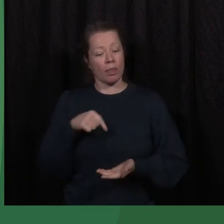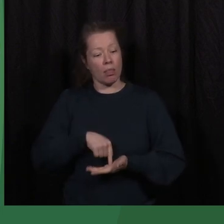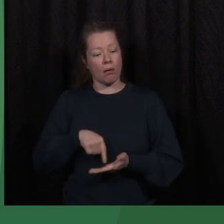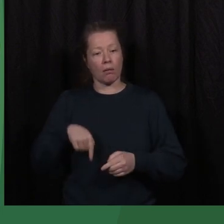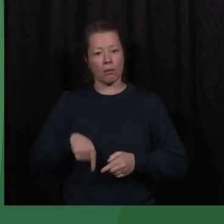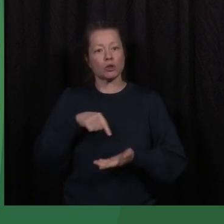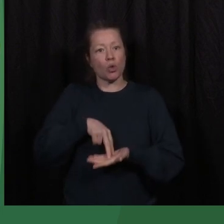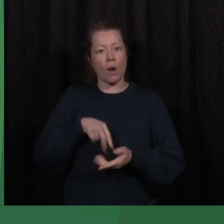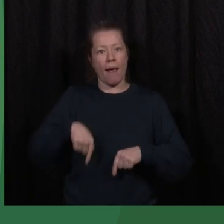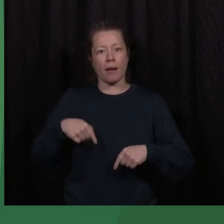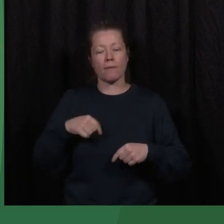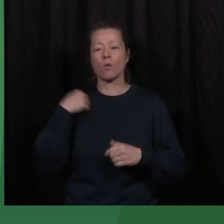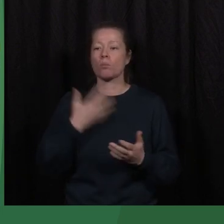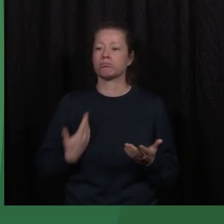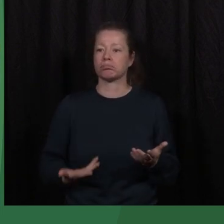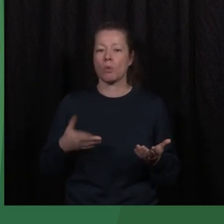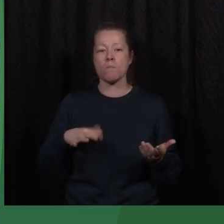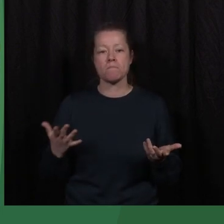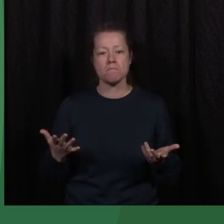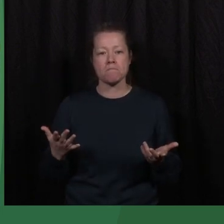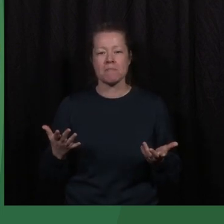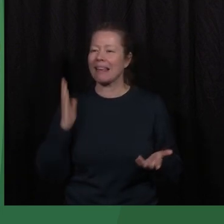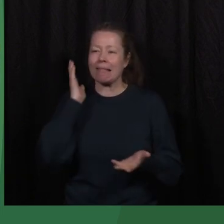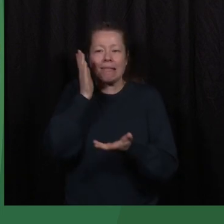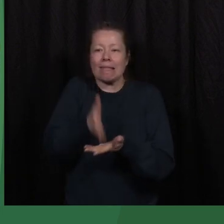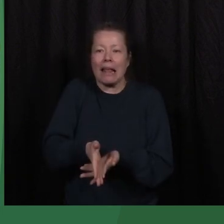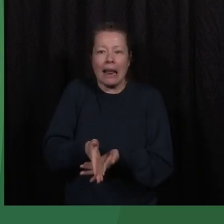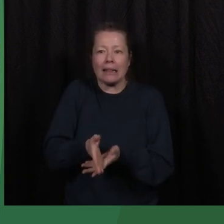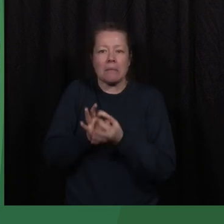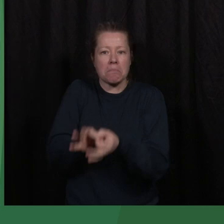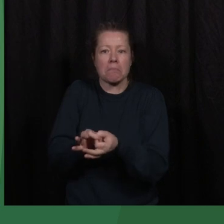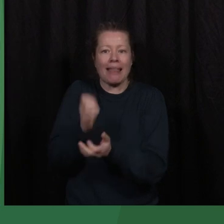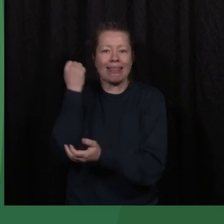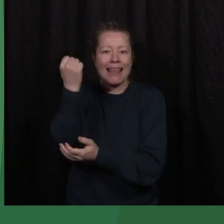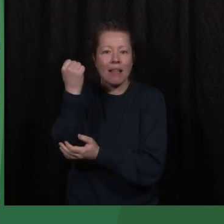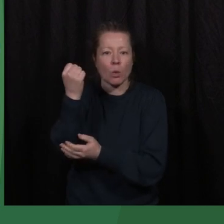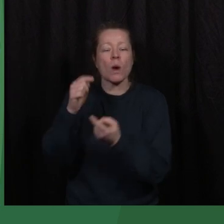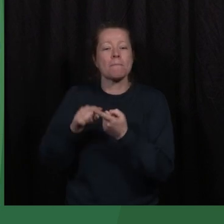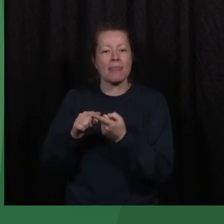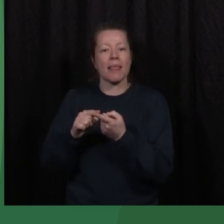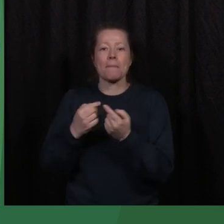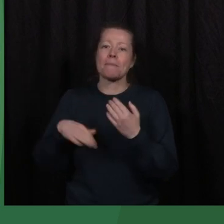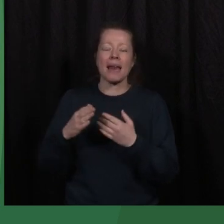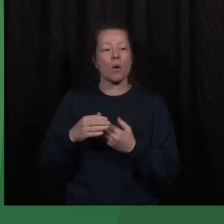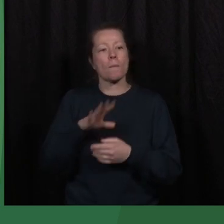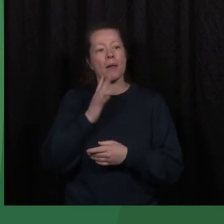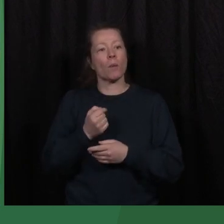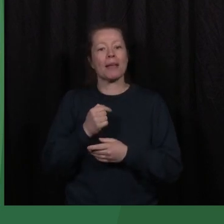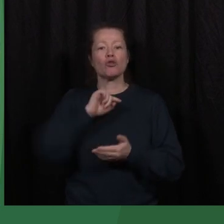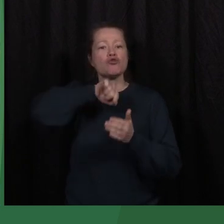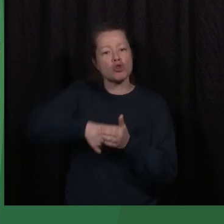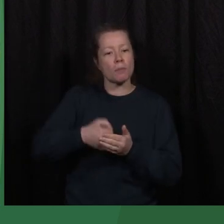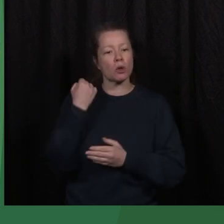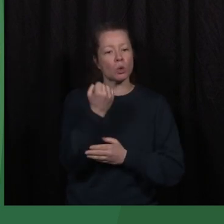to speak, not directly about dictatorship, but rather to warn against a deeper threat to